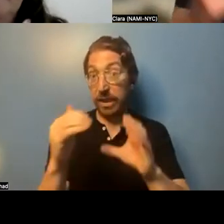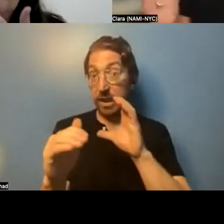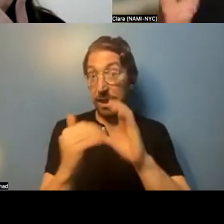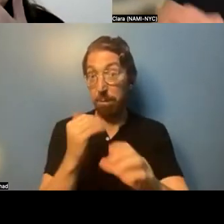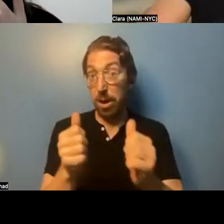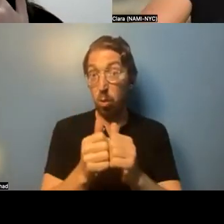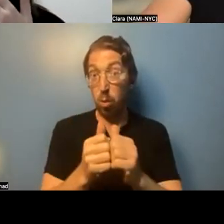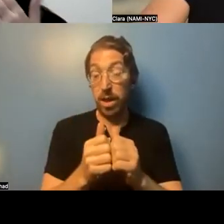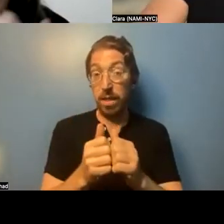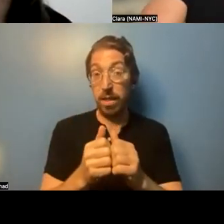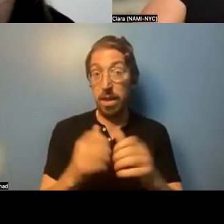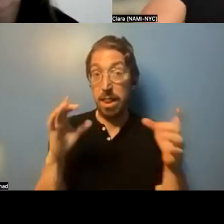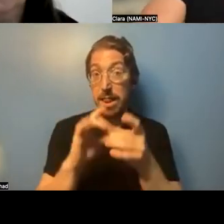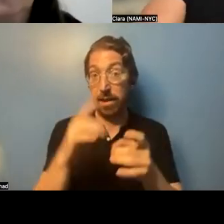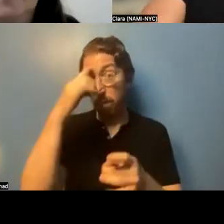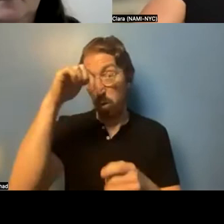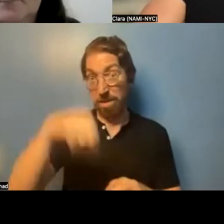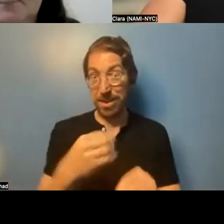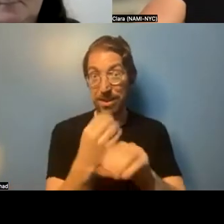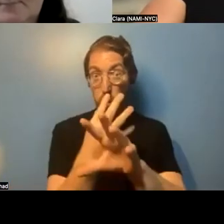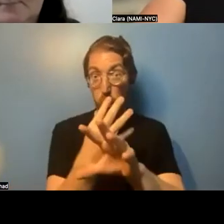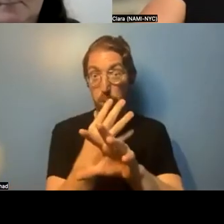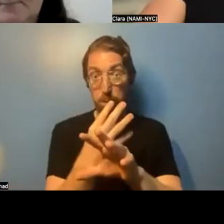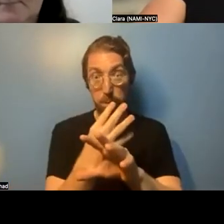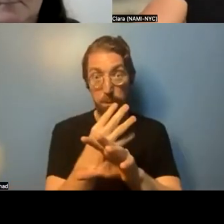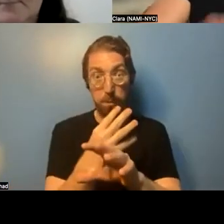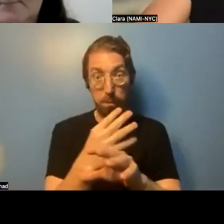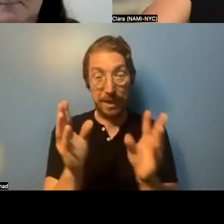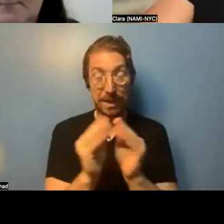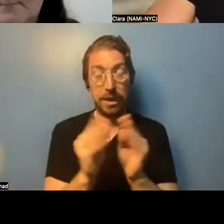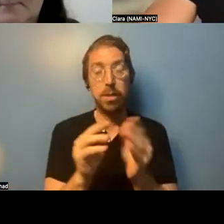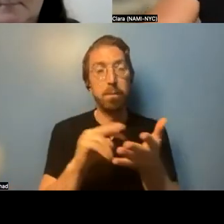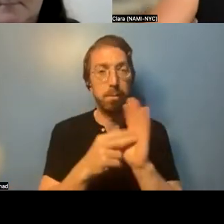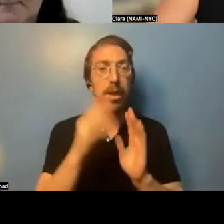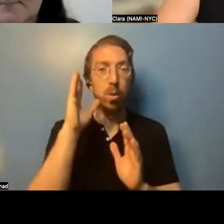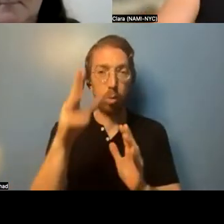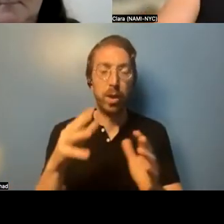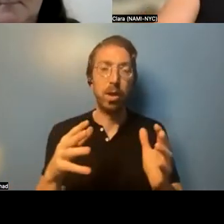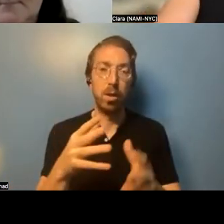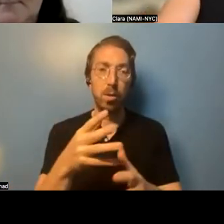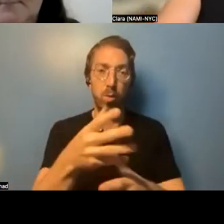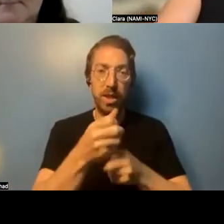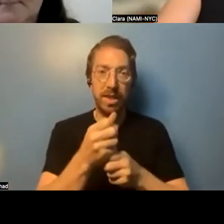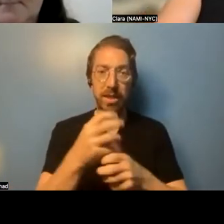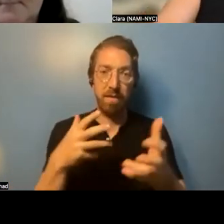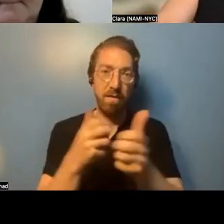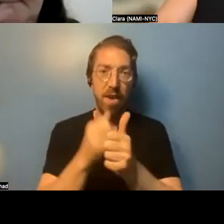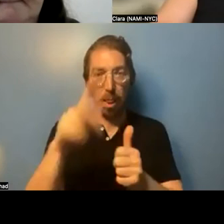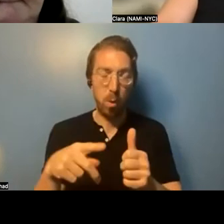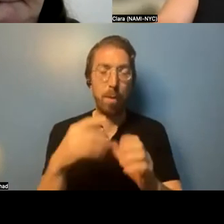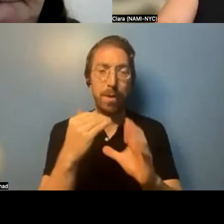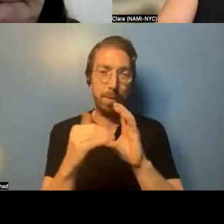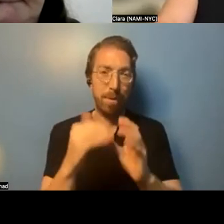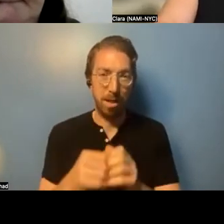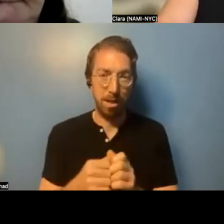So no worries about that. Um, and yeah, can we just say, uh, the SHOUT contact information one more time before